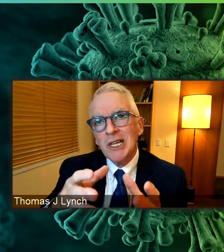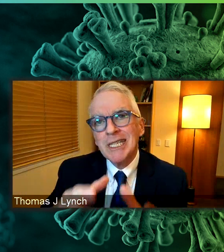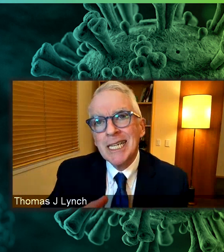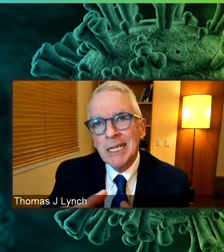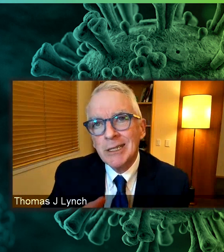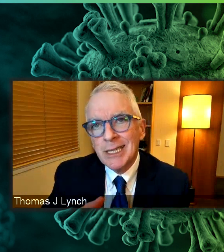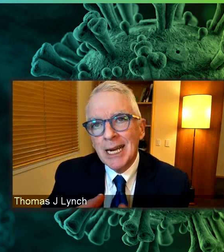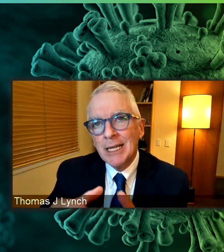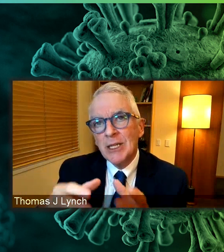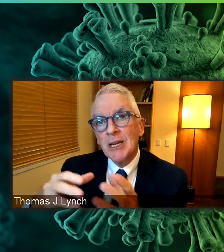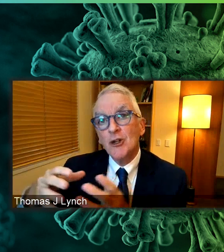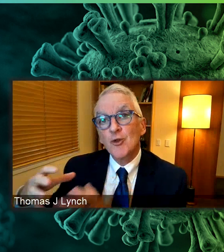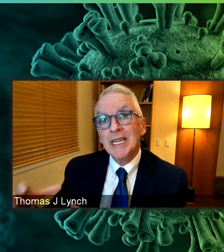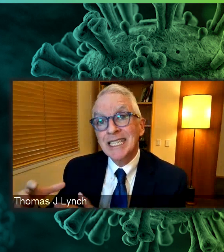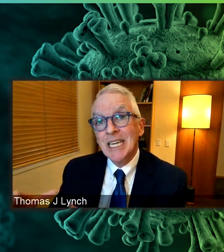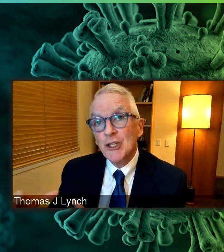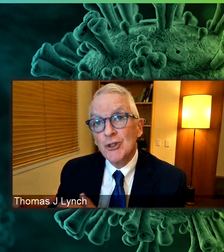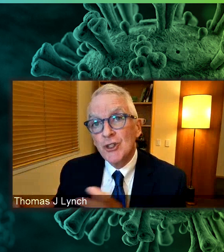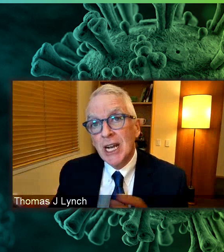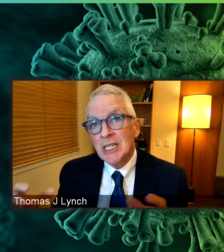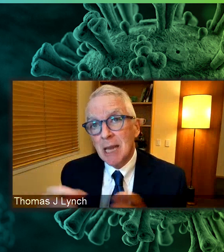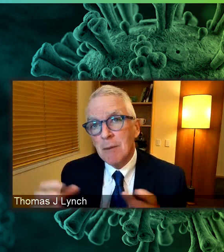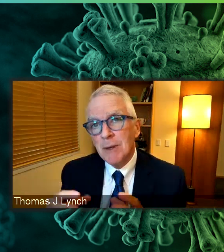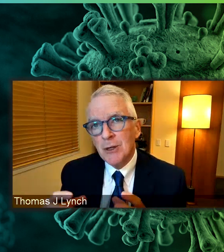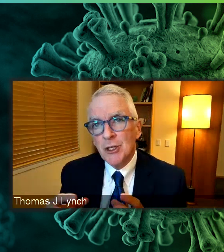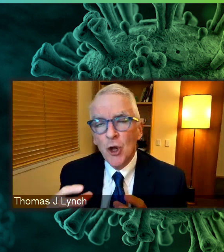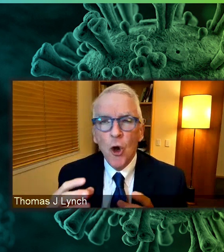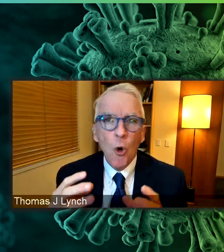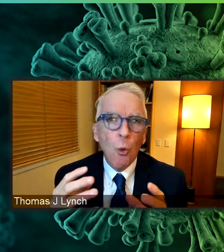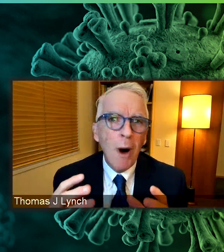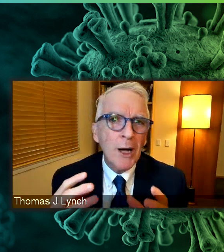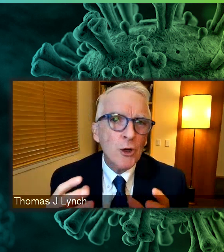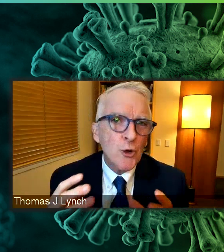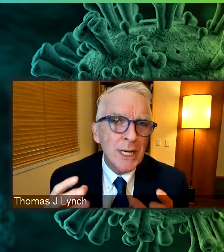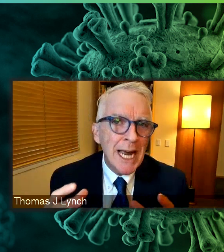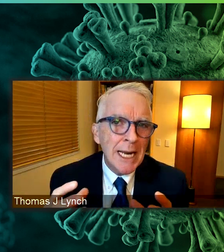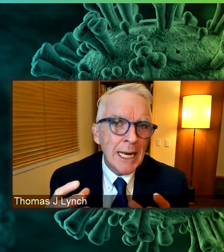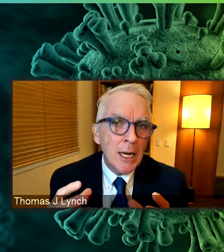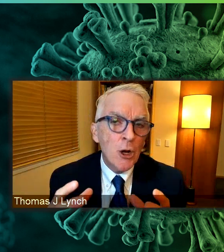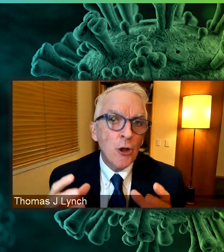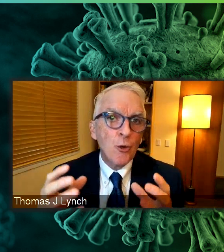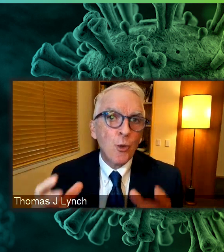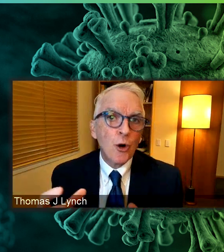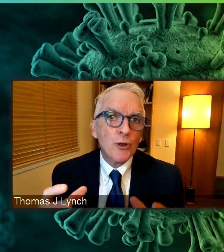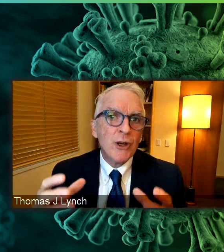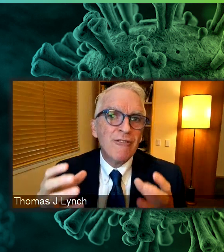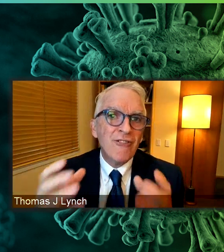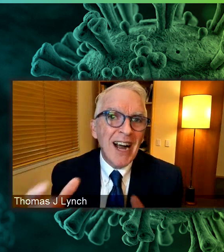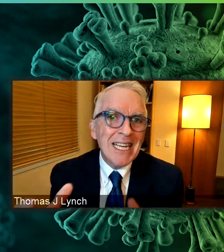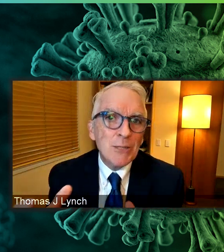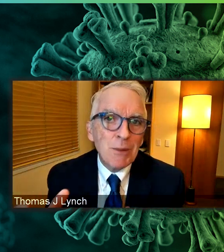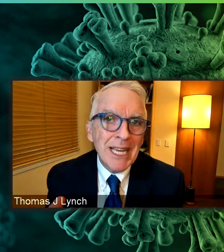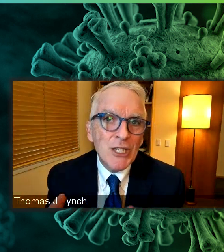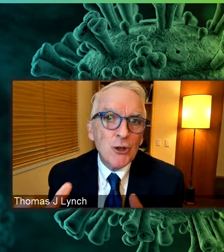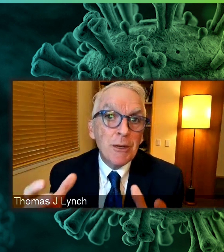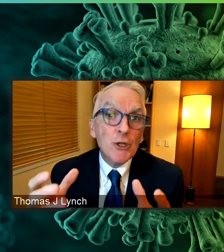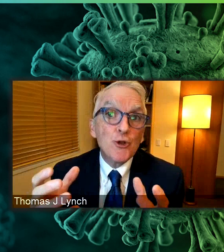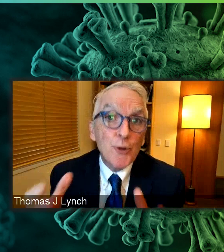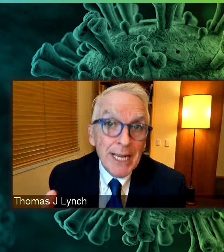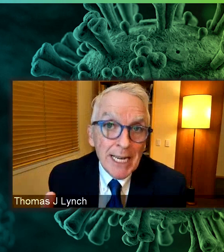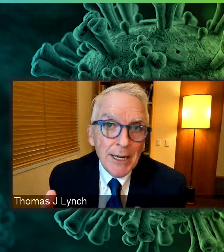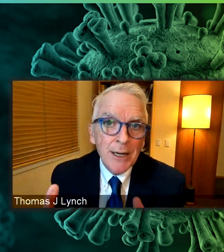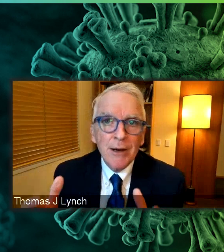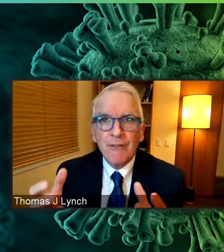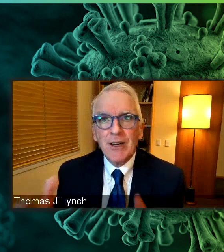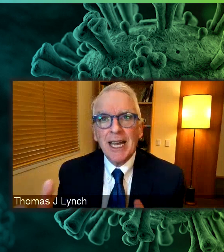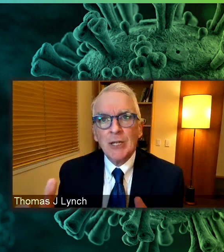our clinical science, and our translational science capabilities while creating the world's finest place to be